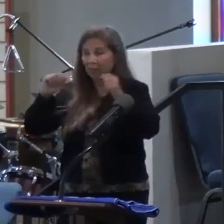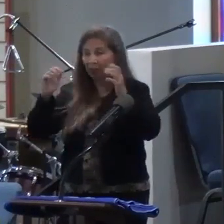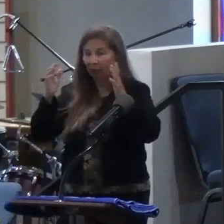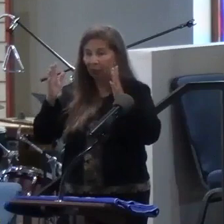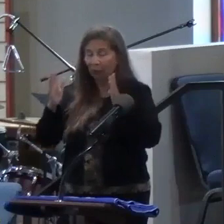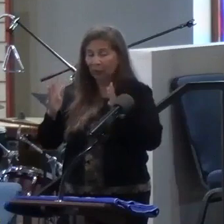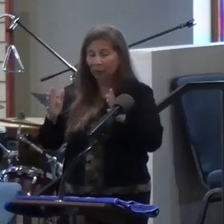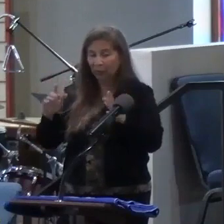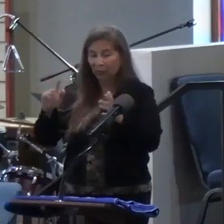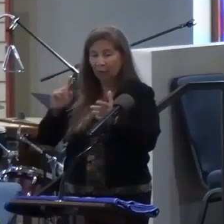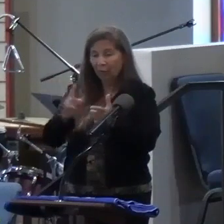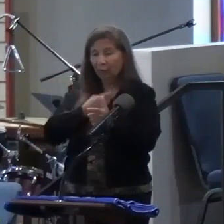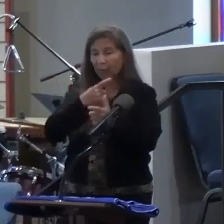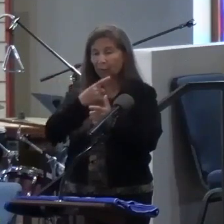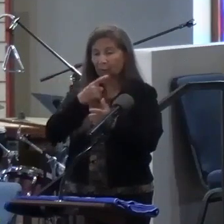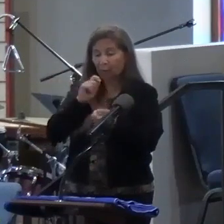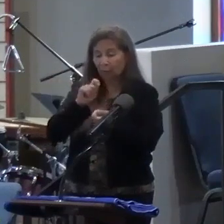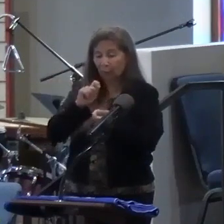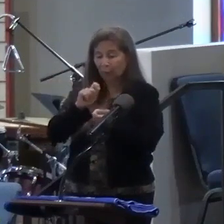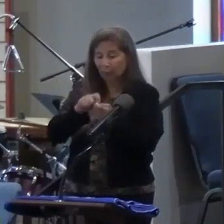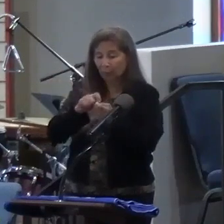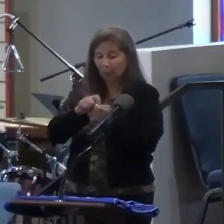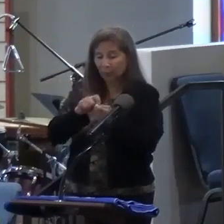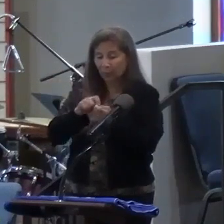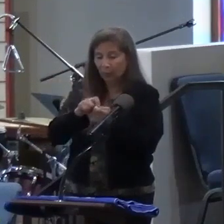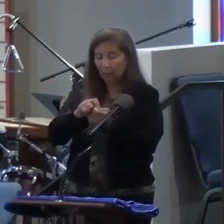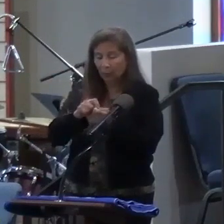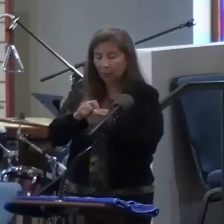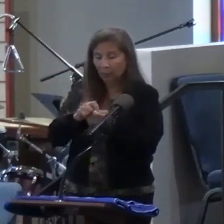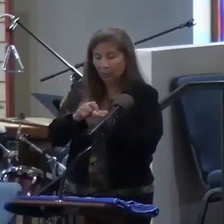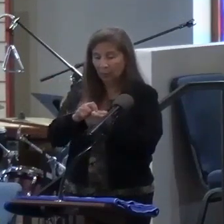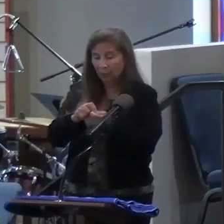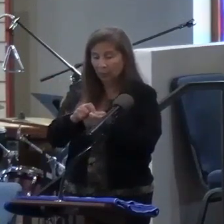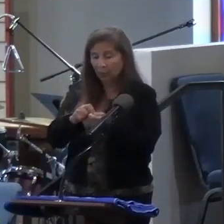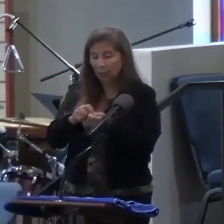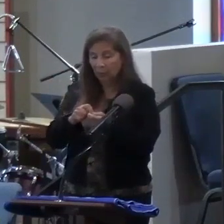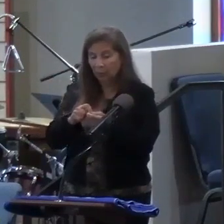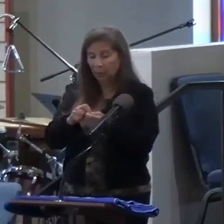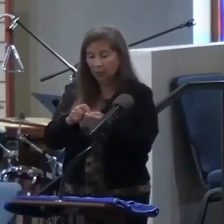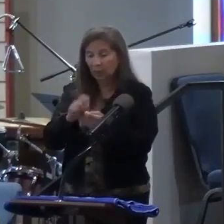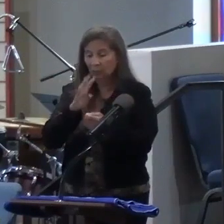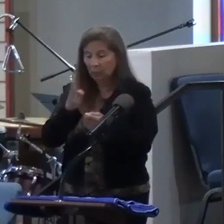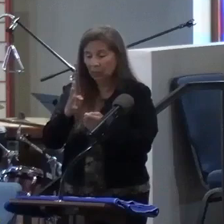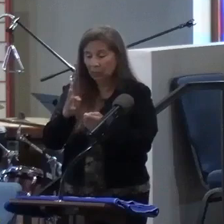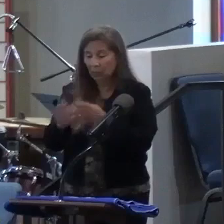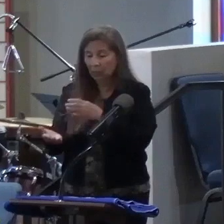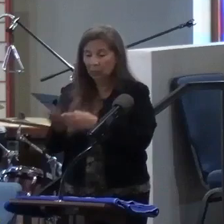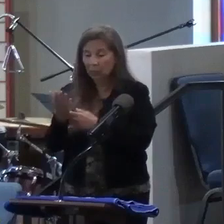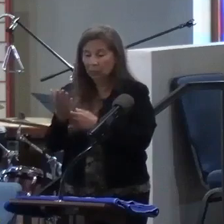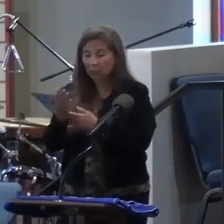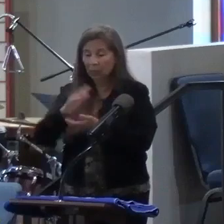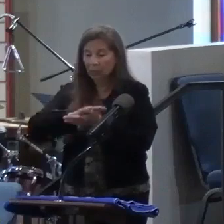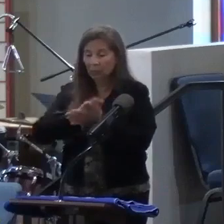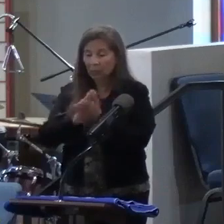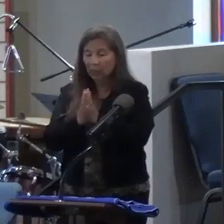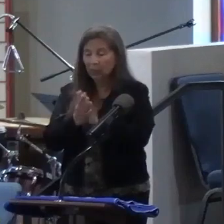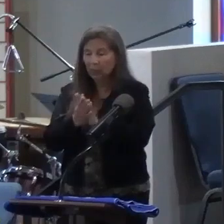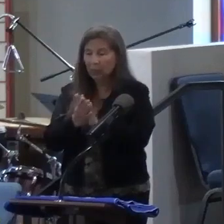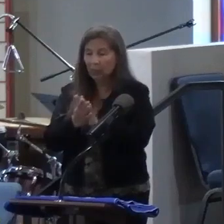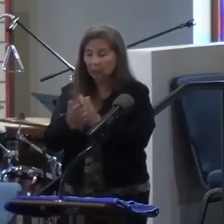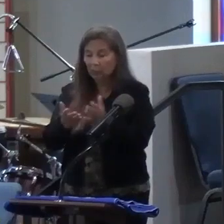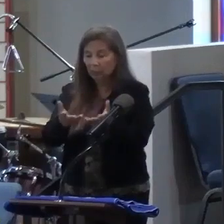And so the first point I want to drive home for us this morning is that when peace comes to us